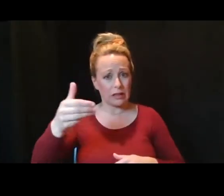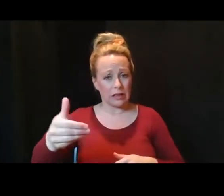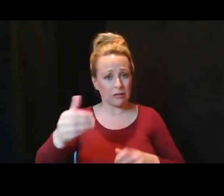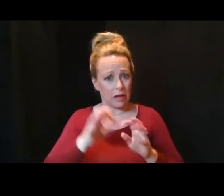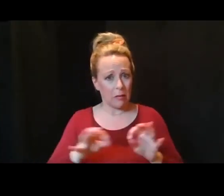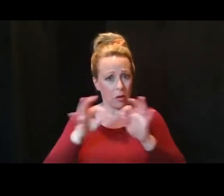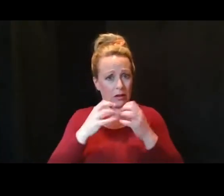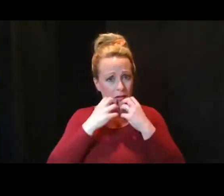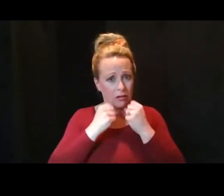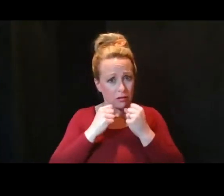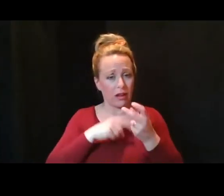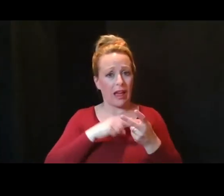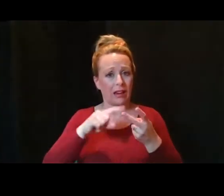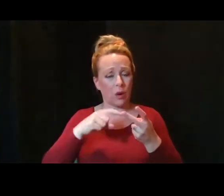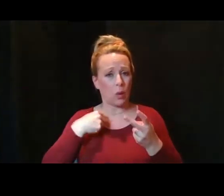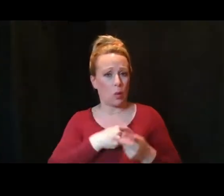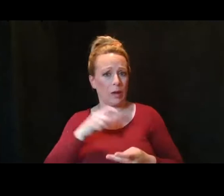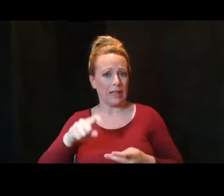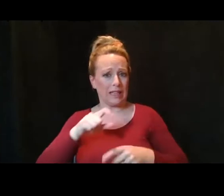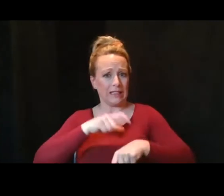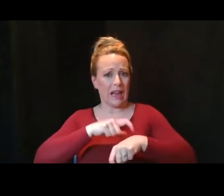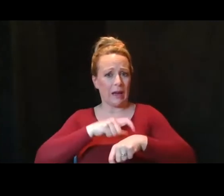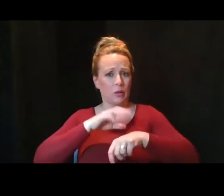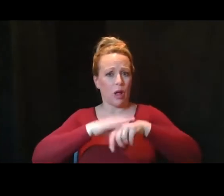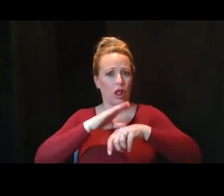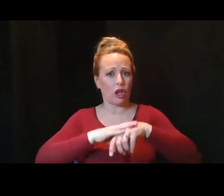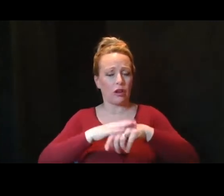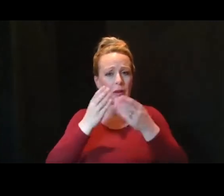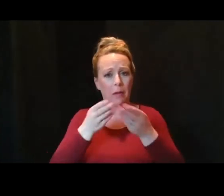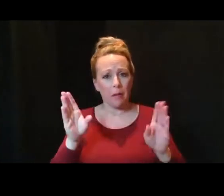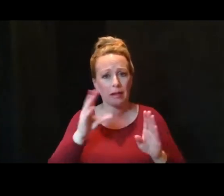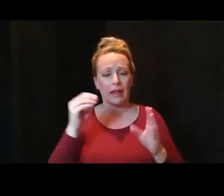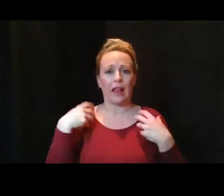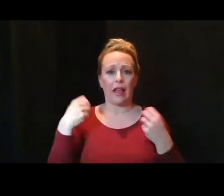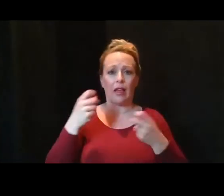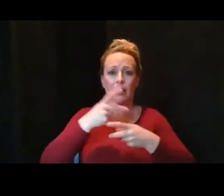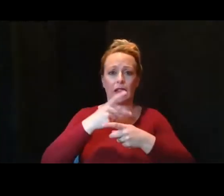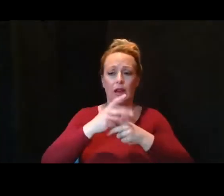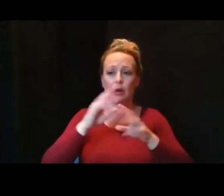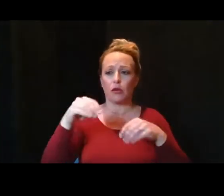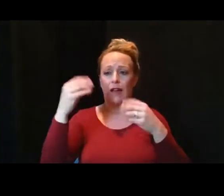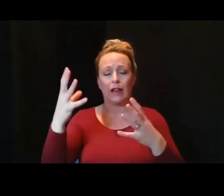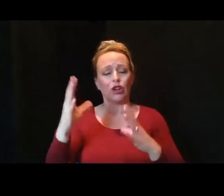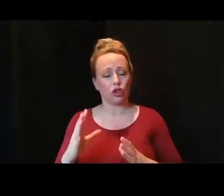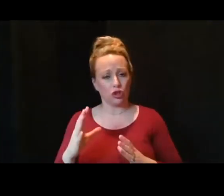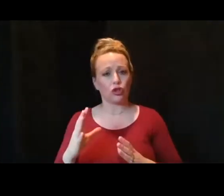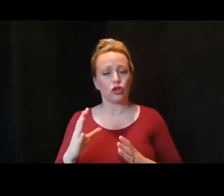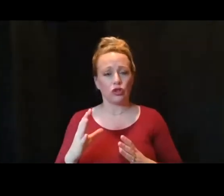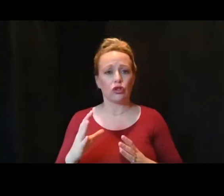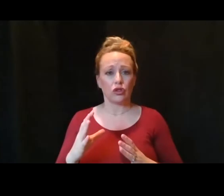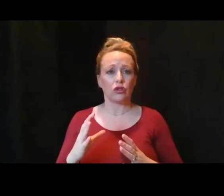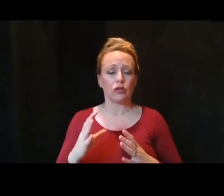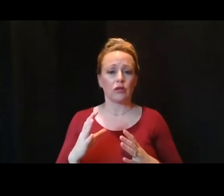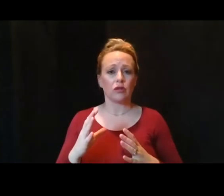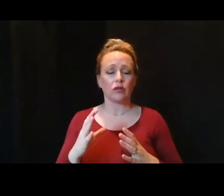we need time to alert the public, and especially healthcare providers, to the unique nature of these